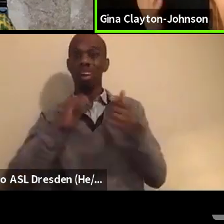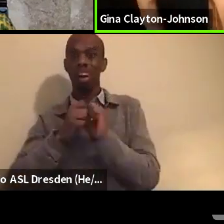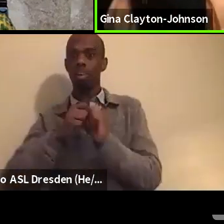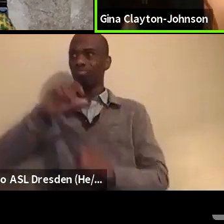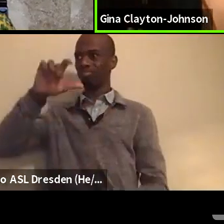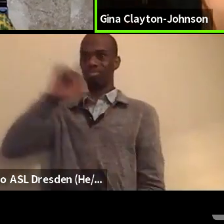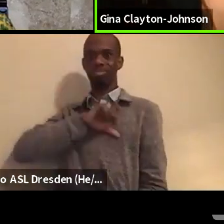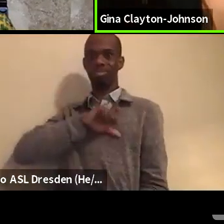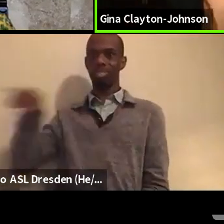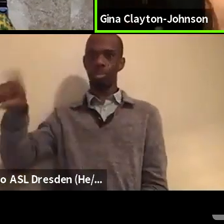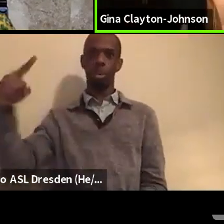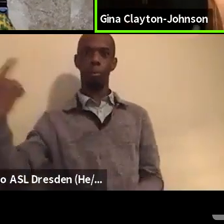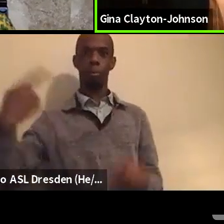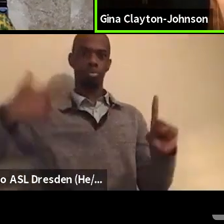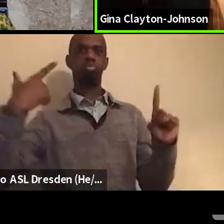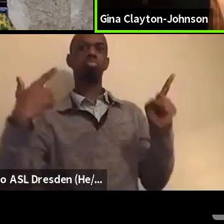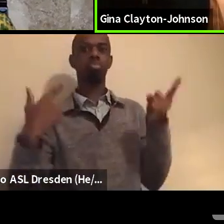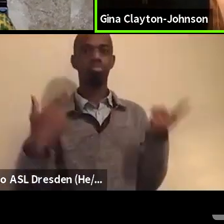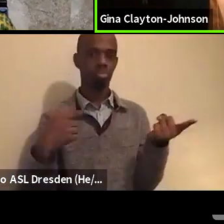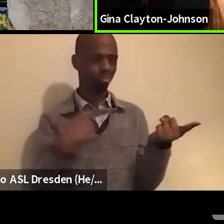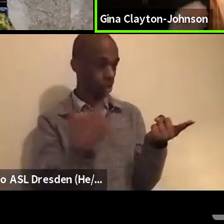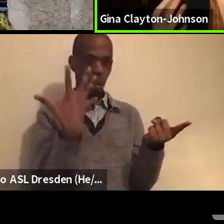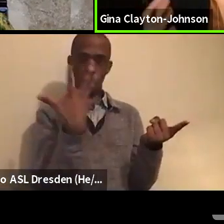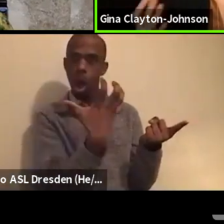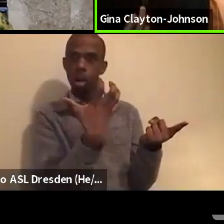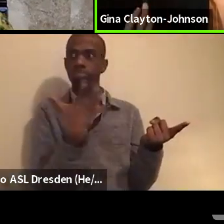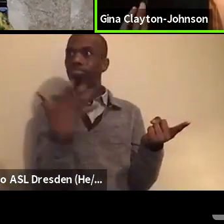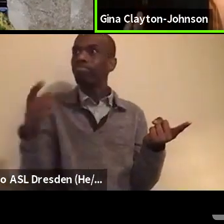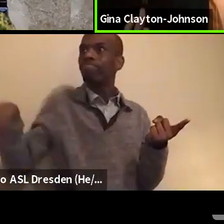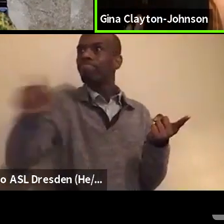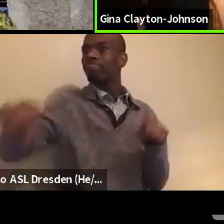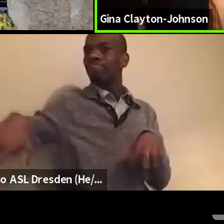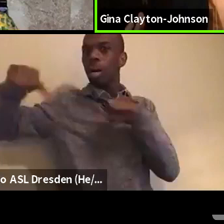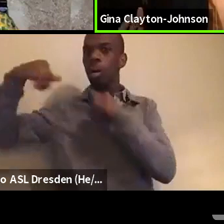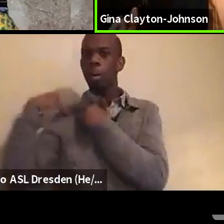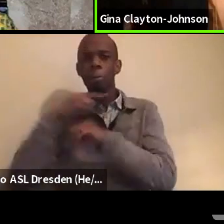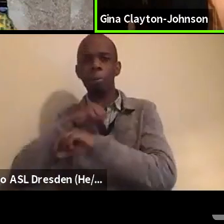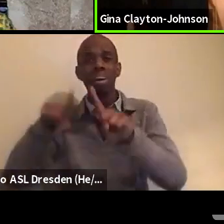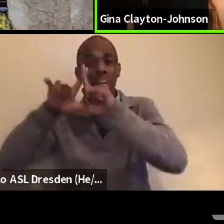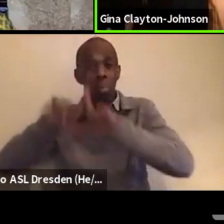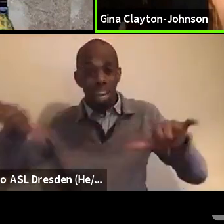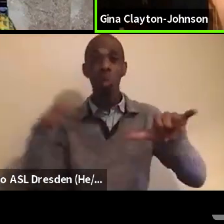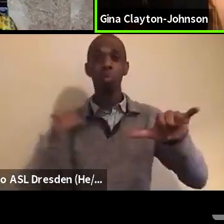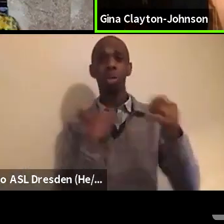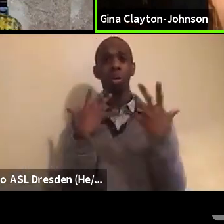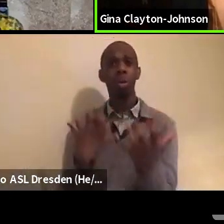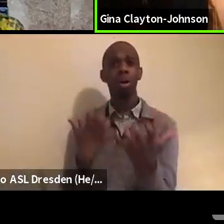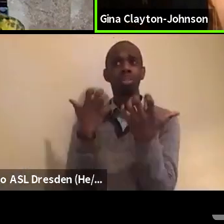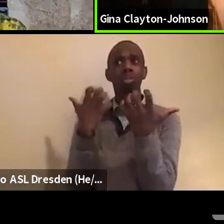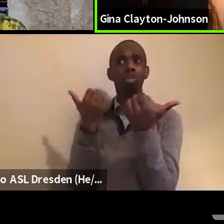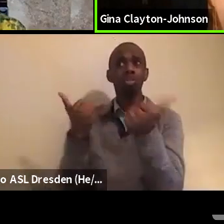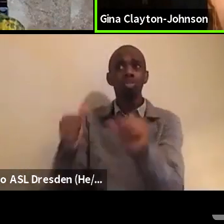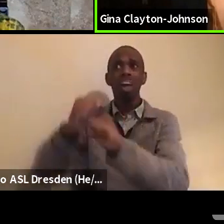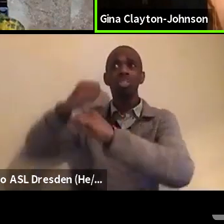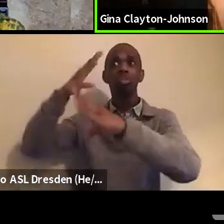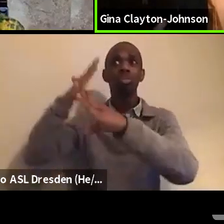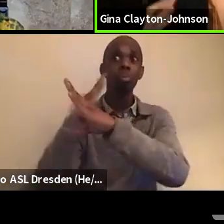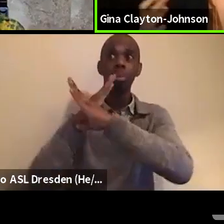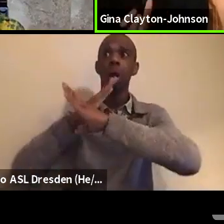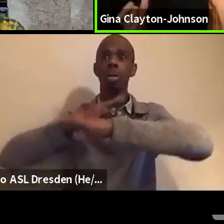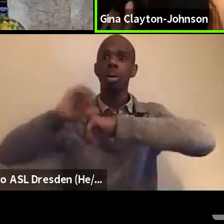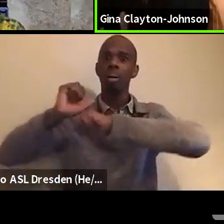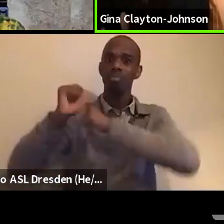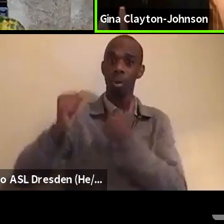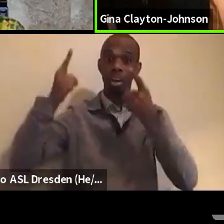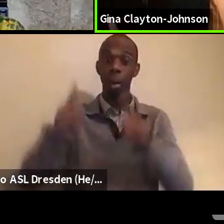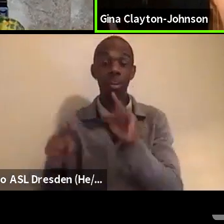vile and inhumane ways, um, but don't we also just want to prevent that in the first place from happening? Don't we